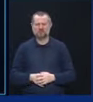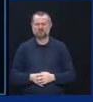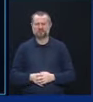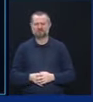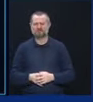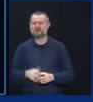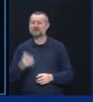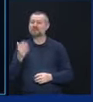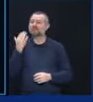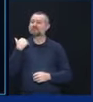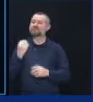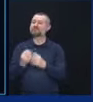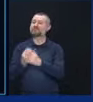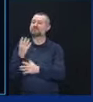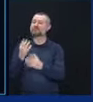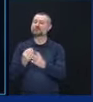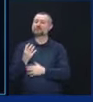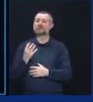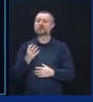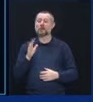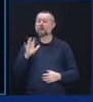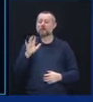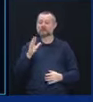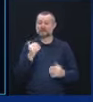116 people died yesterday.